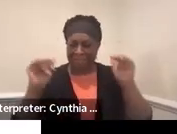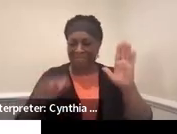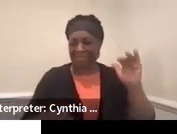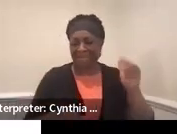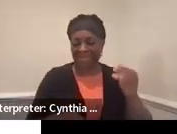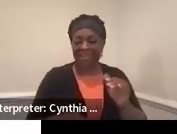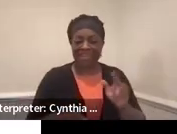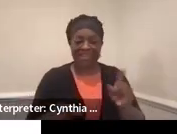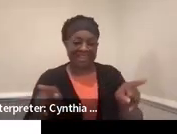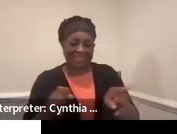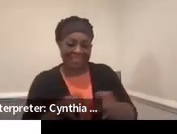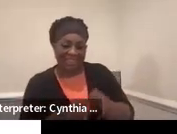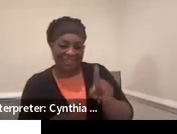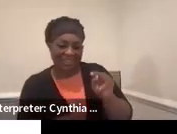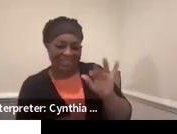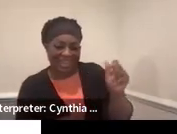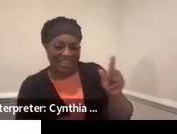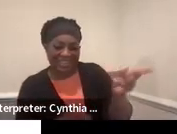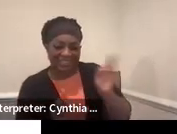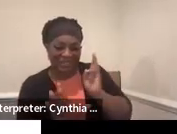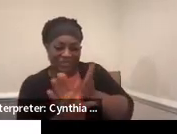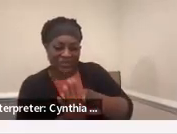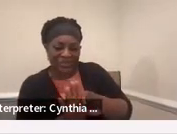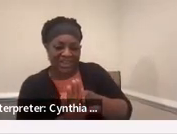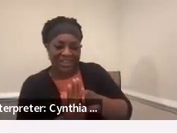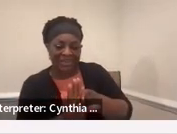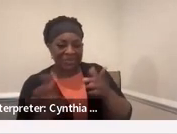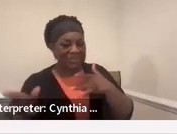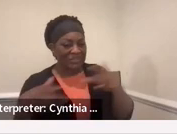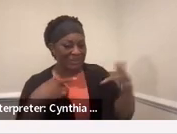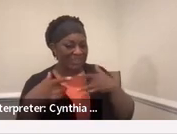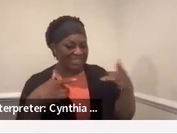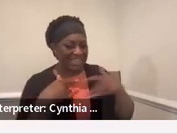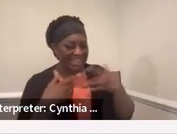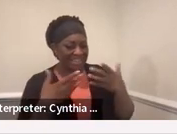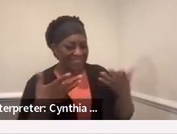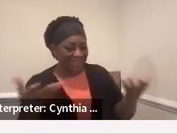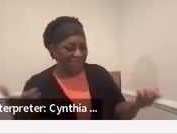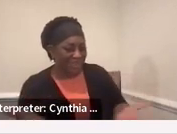And thank you, Titus. We're so excited to have you.